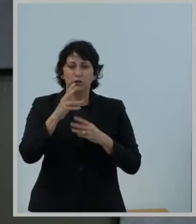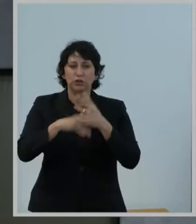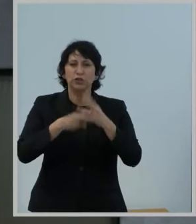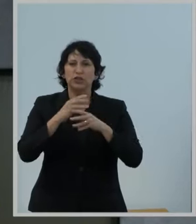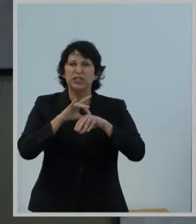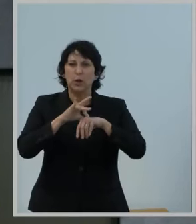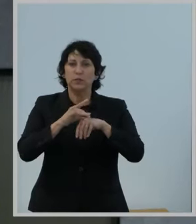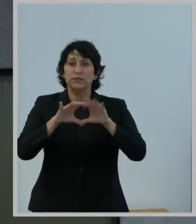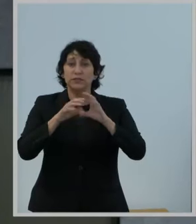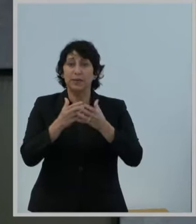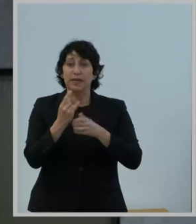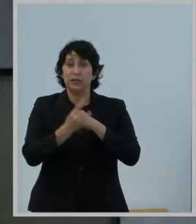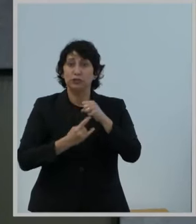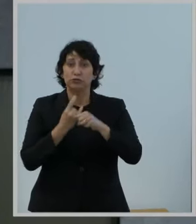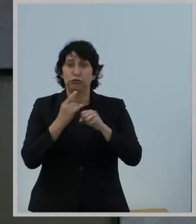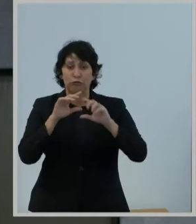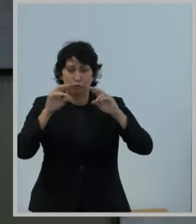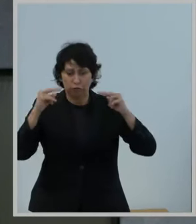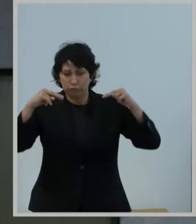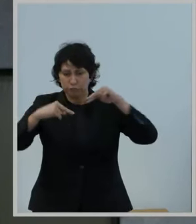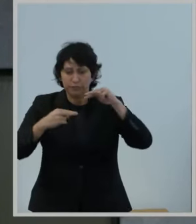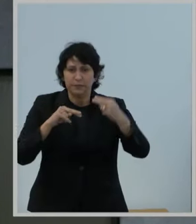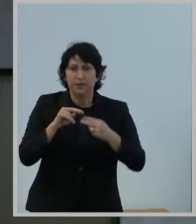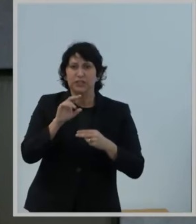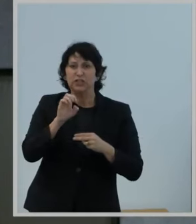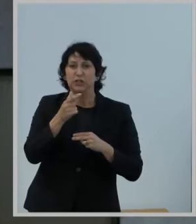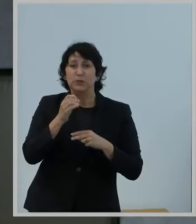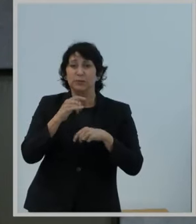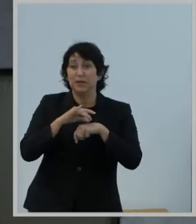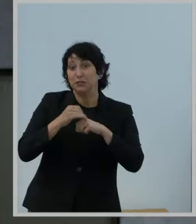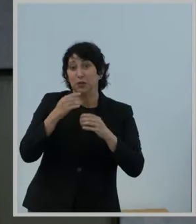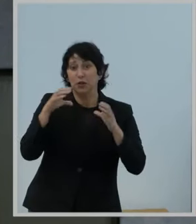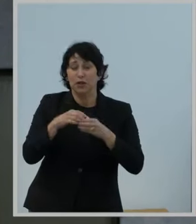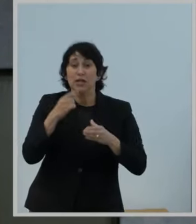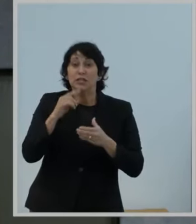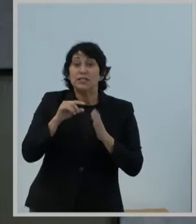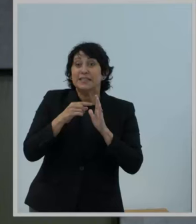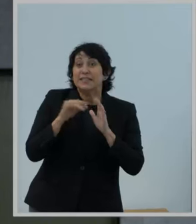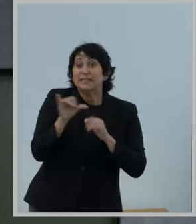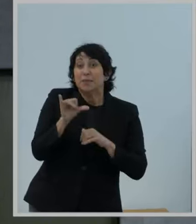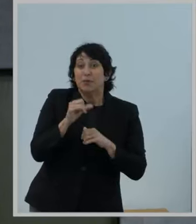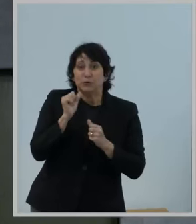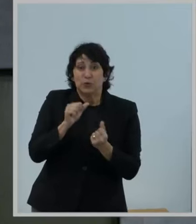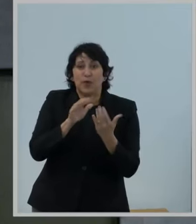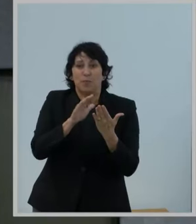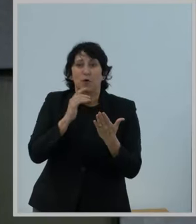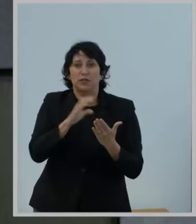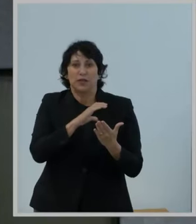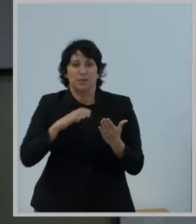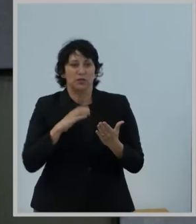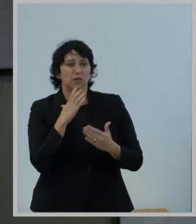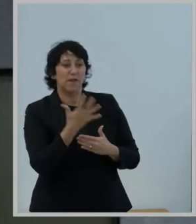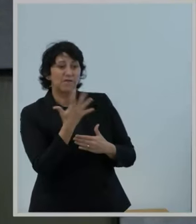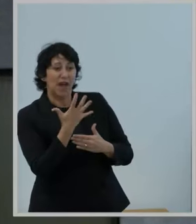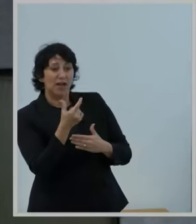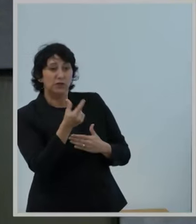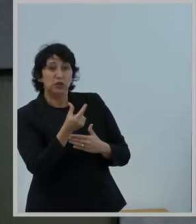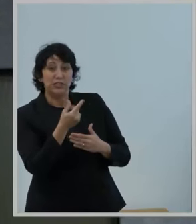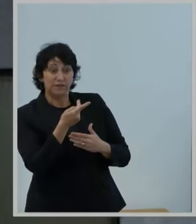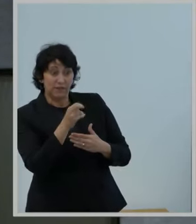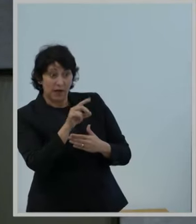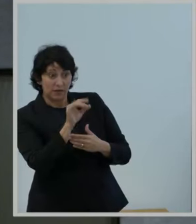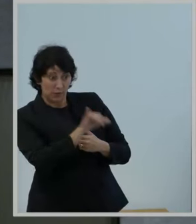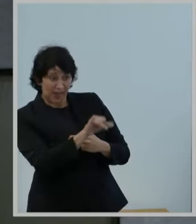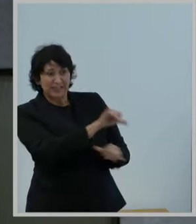system to identify the areas eligible for high-cost support similar to the approach the Commission is considering for the 5G Fund. In